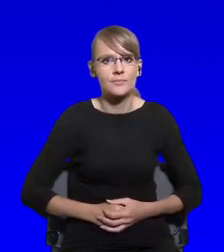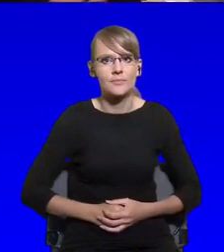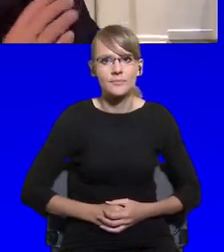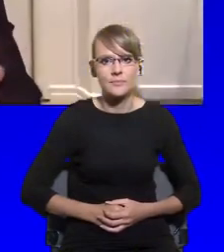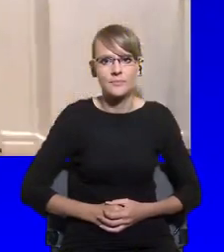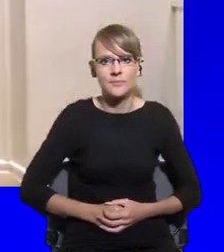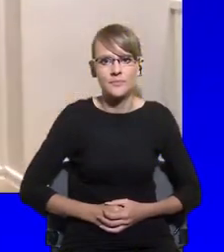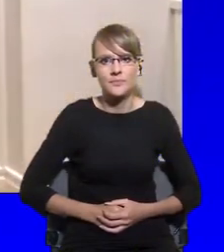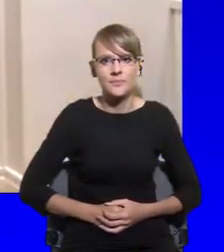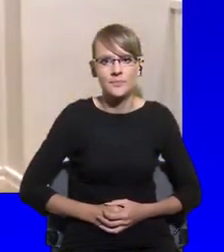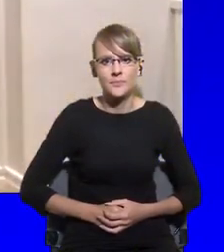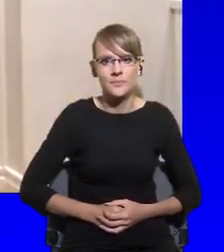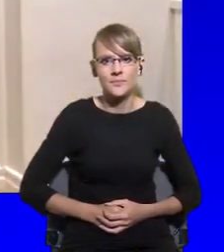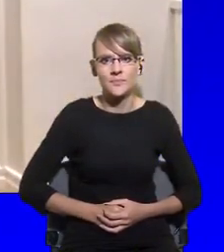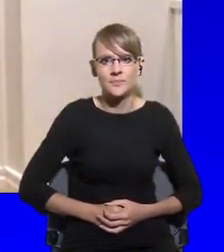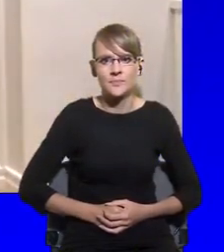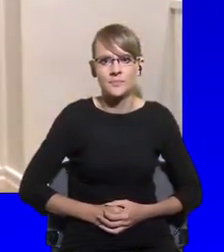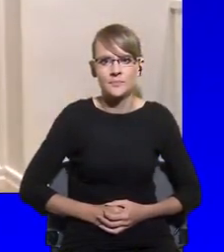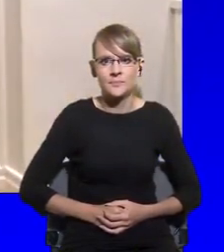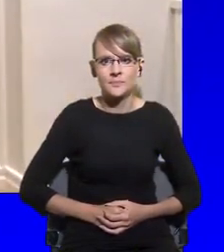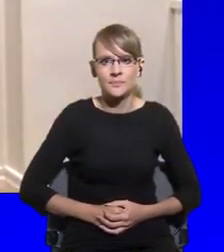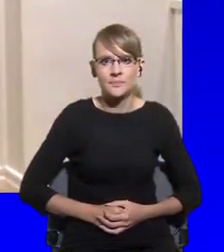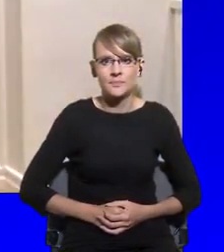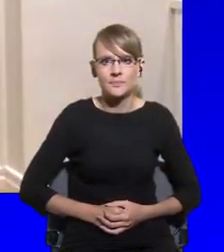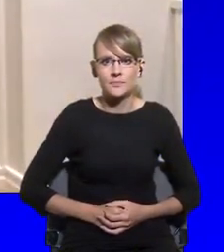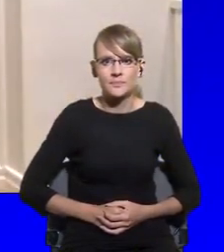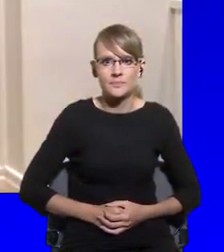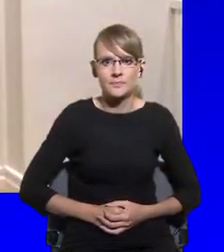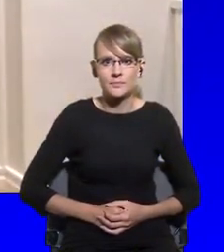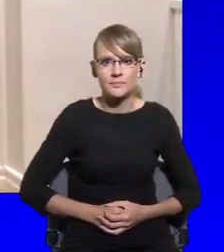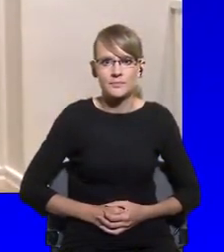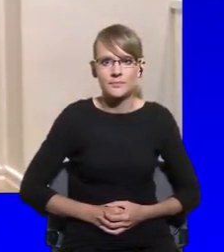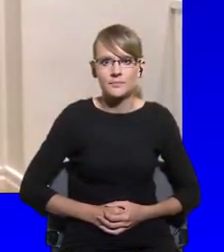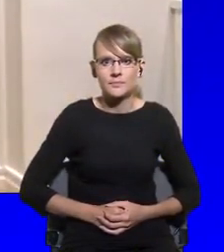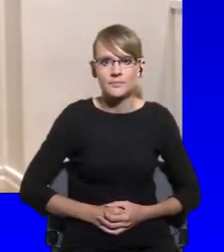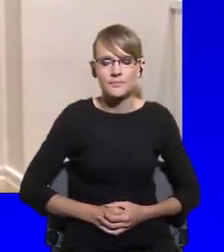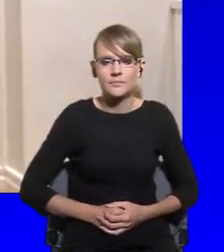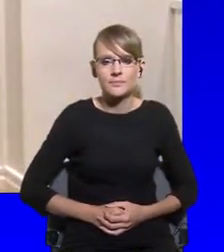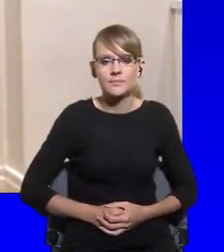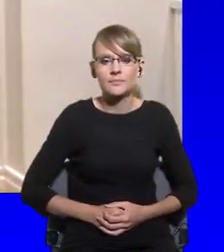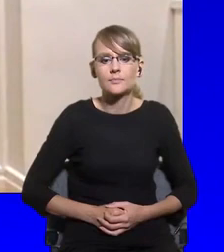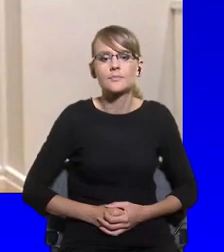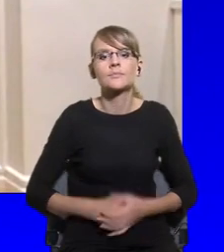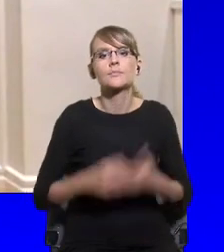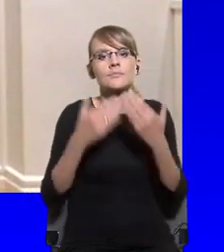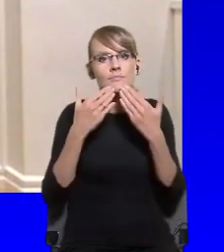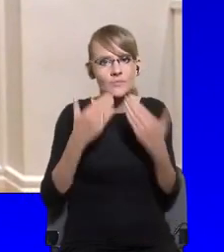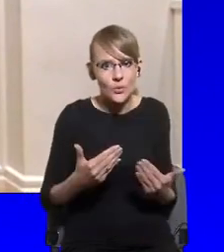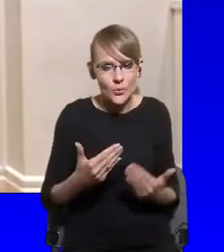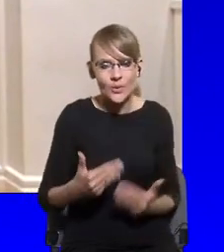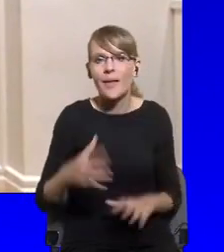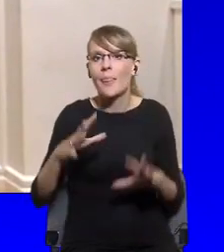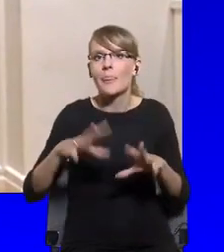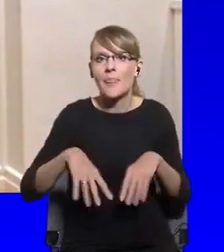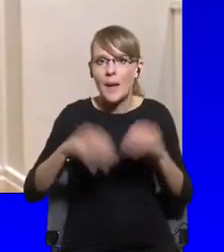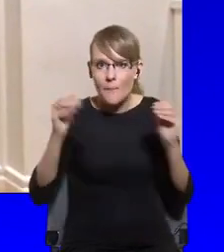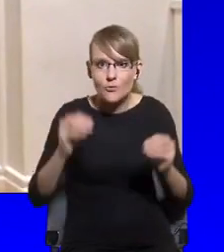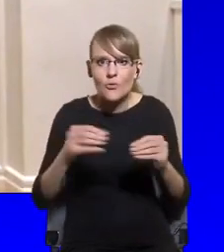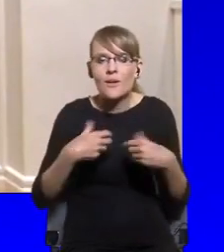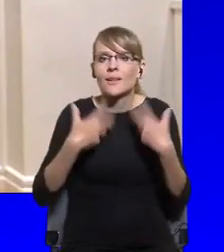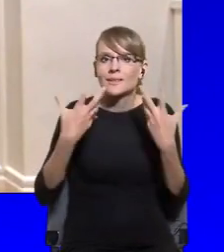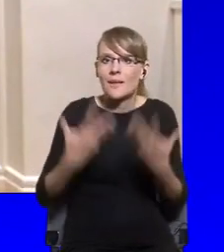Yeah. So, first of all, thanks for having me here at this very exciting debate.